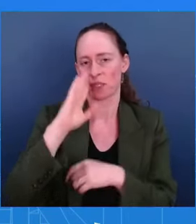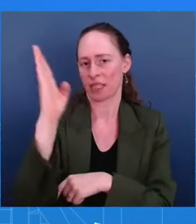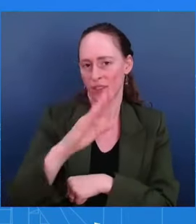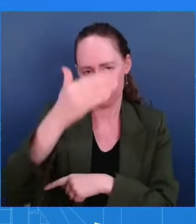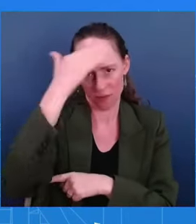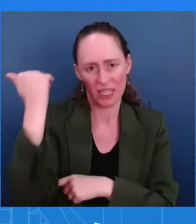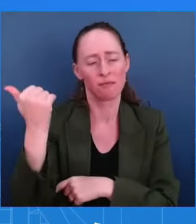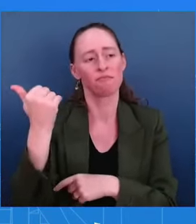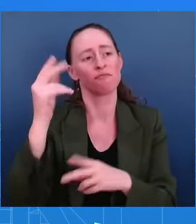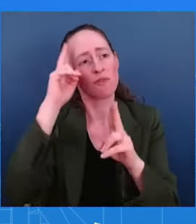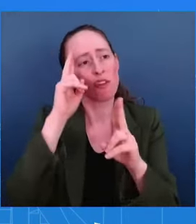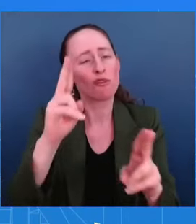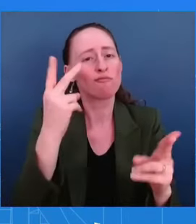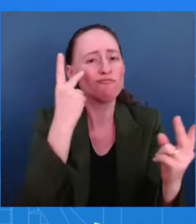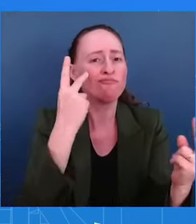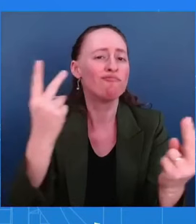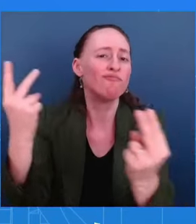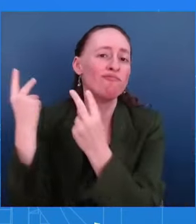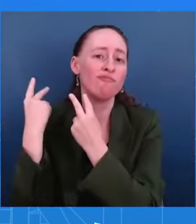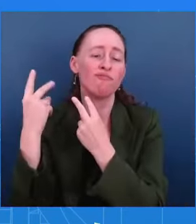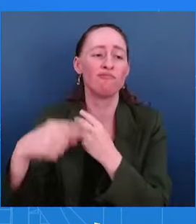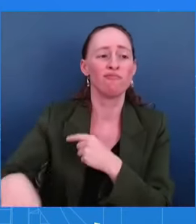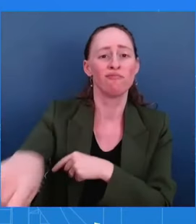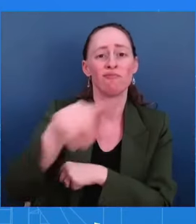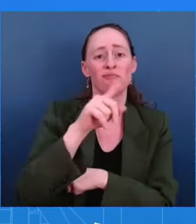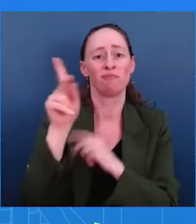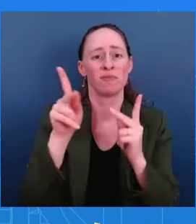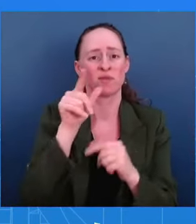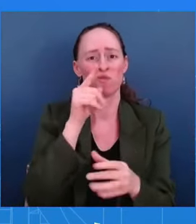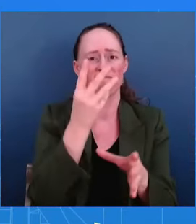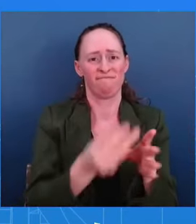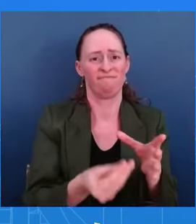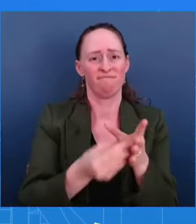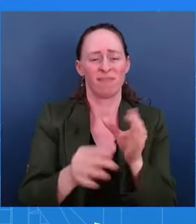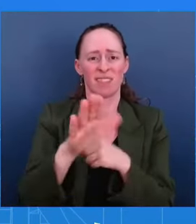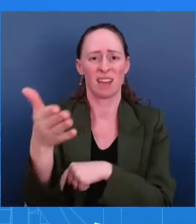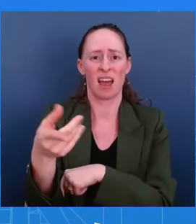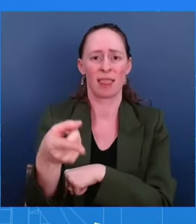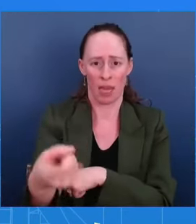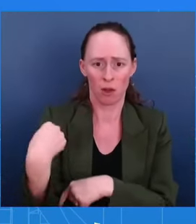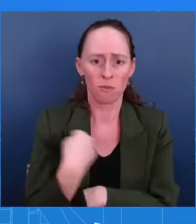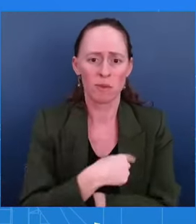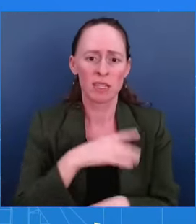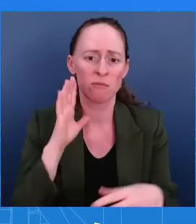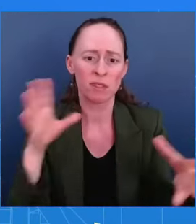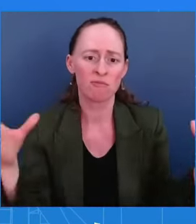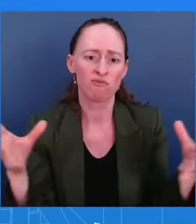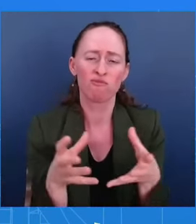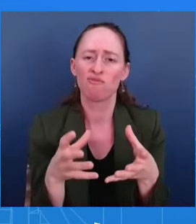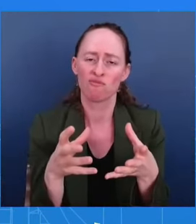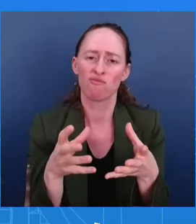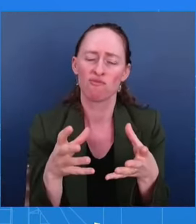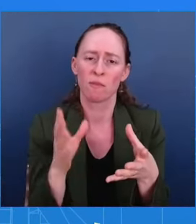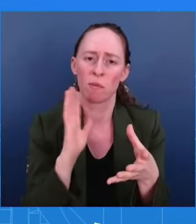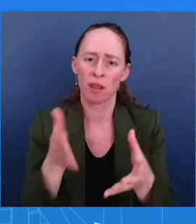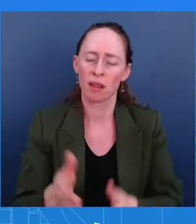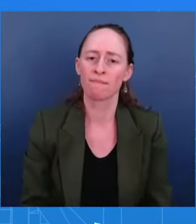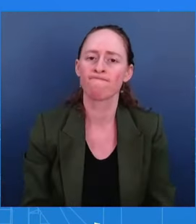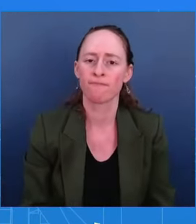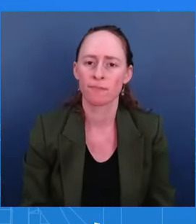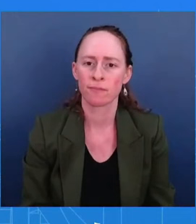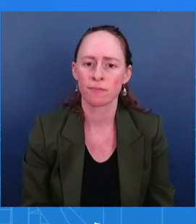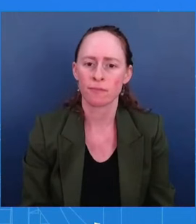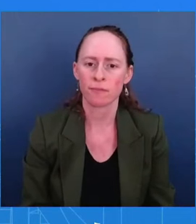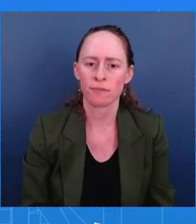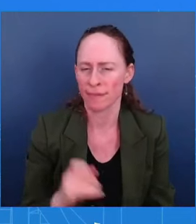next week he'll do that alongside the vice president. We'll leave this together. Two minutes. I don't have anything more to share beyond that, but you